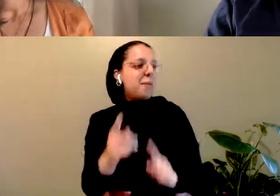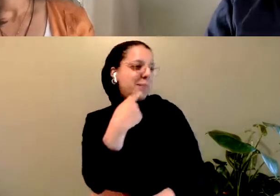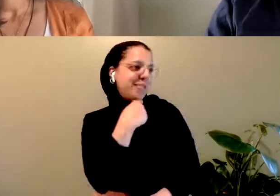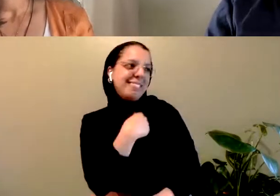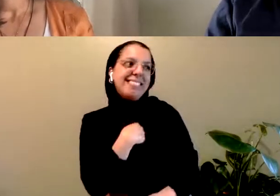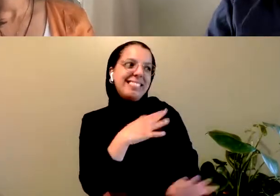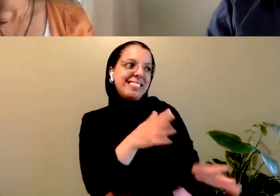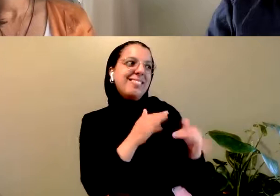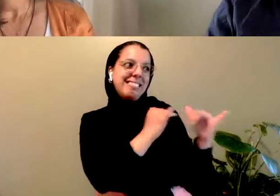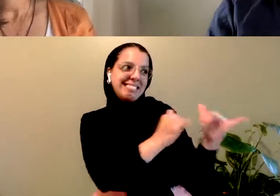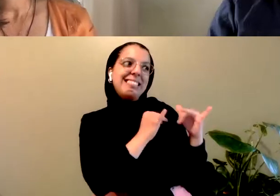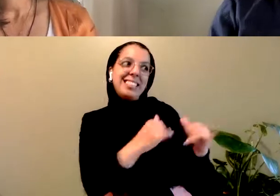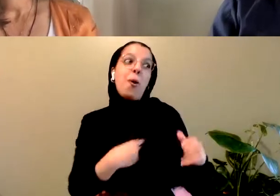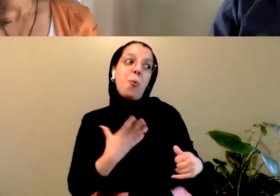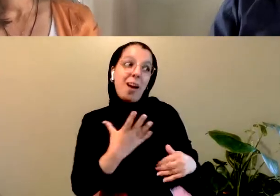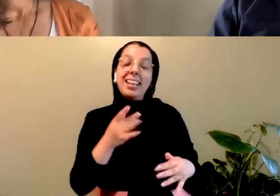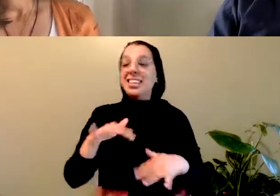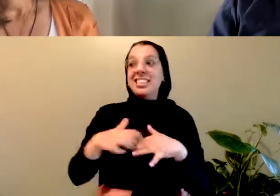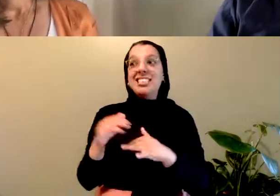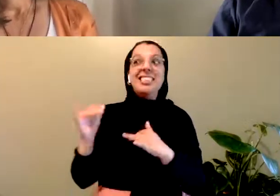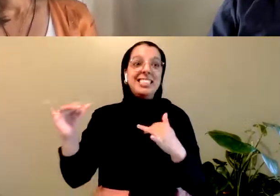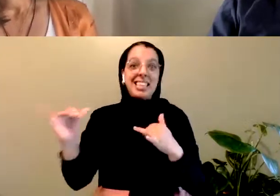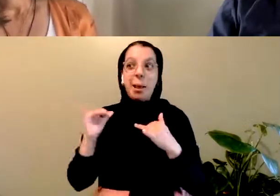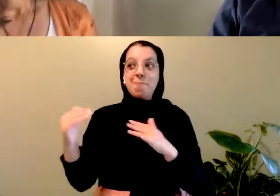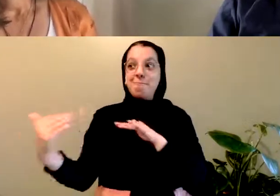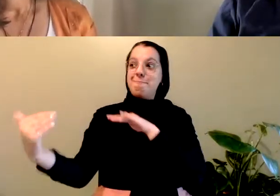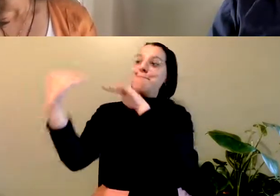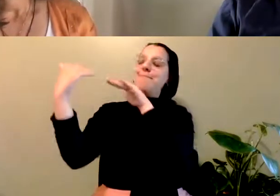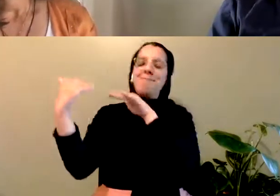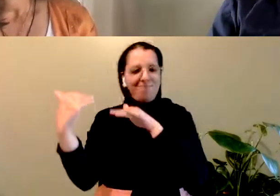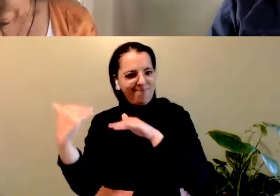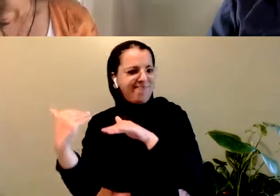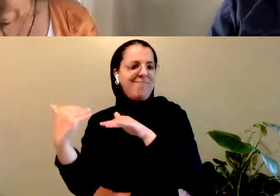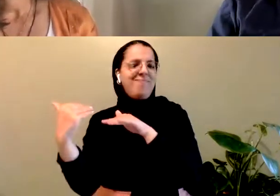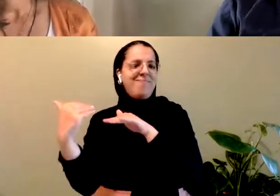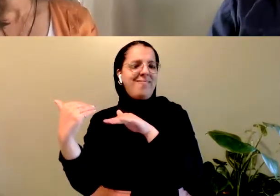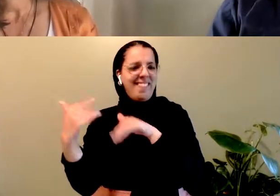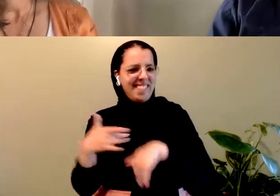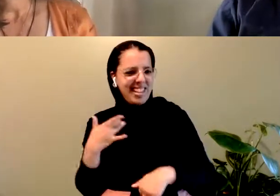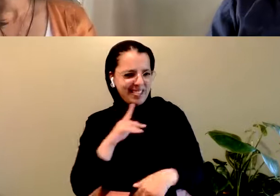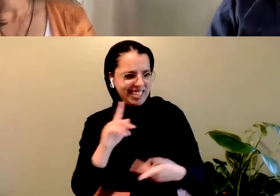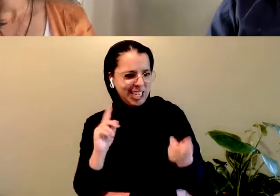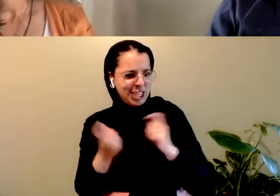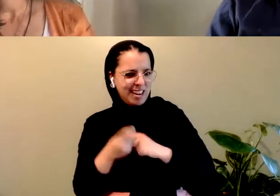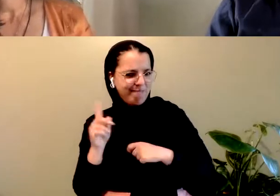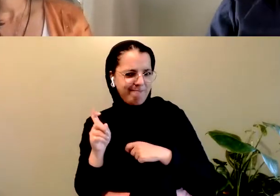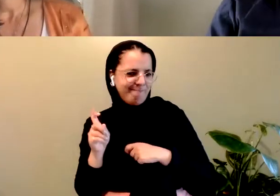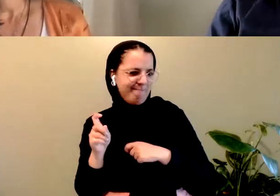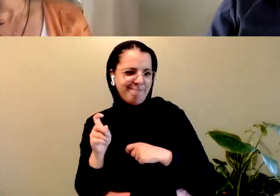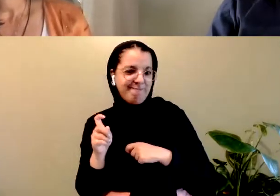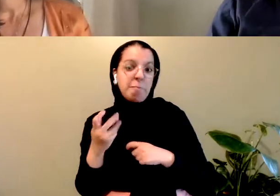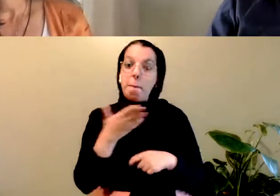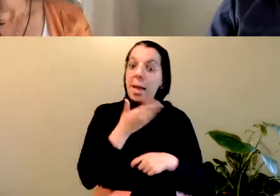power to my white peers. I'm not convinced things have changed, either for better or